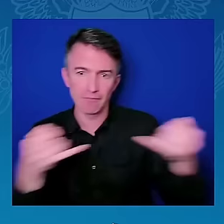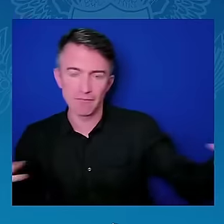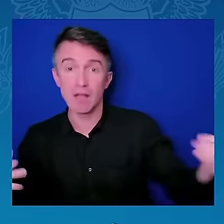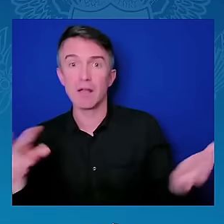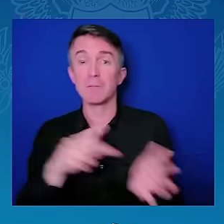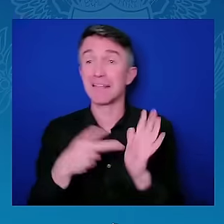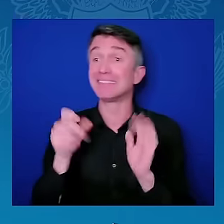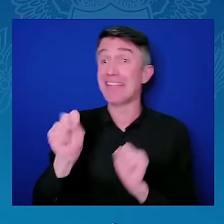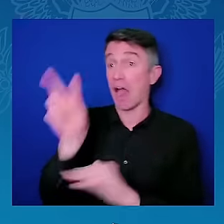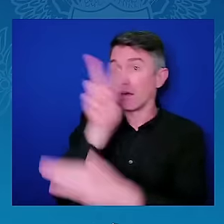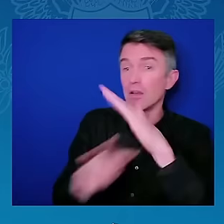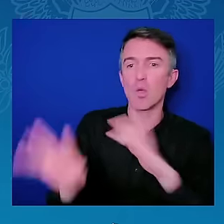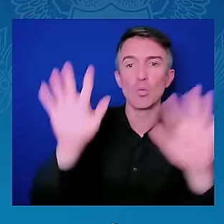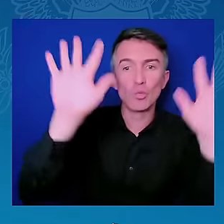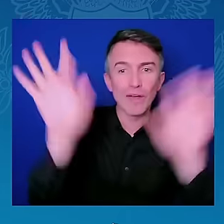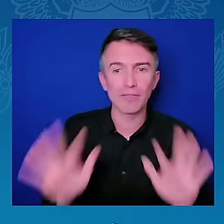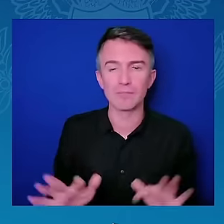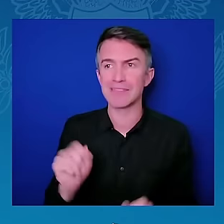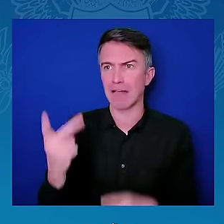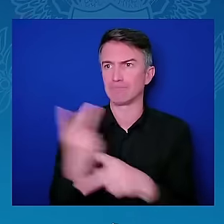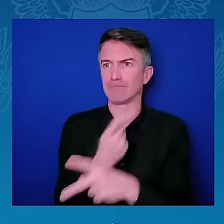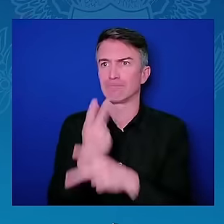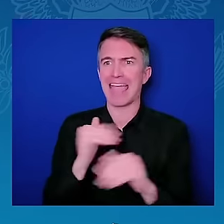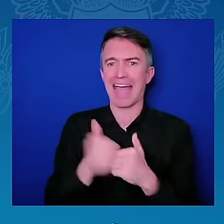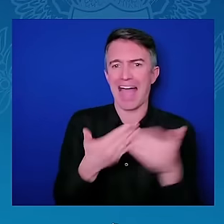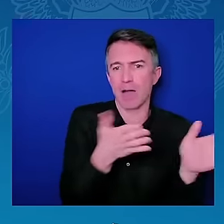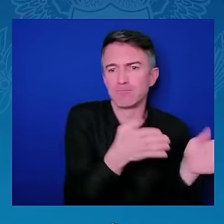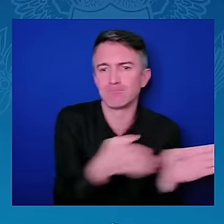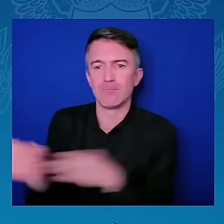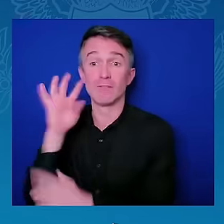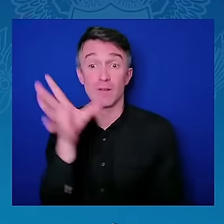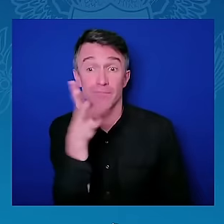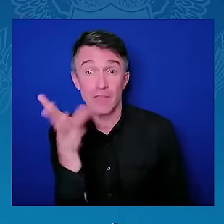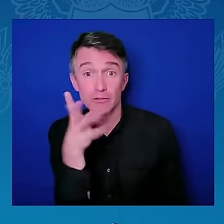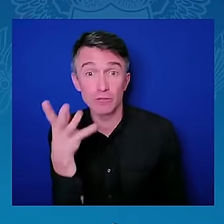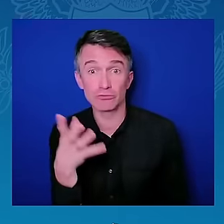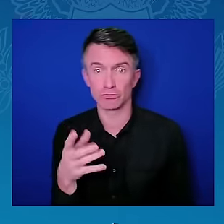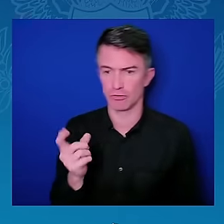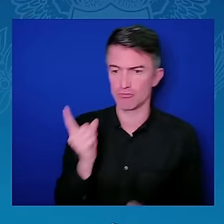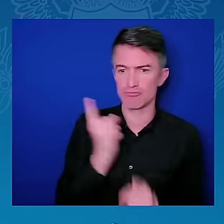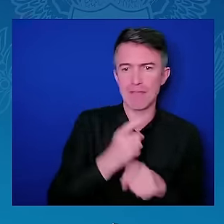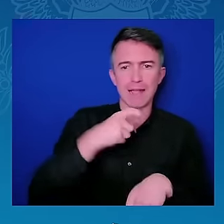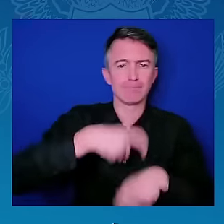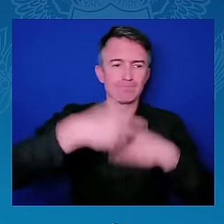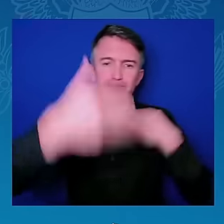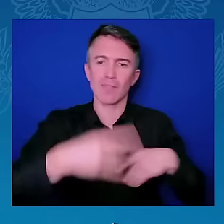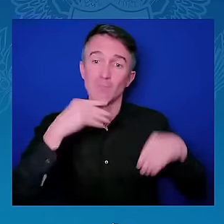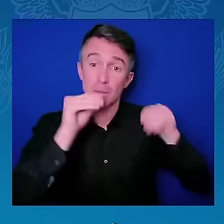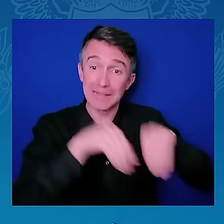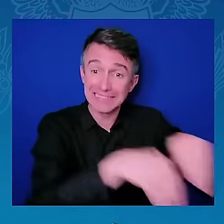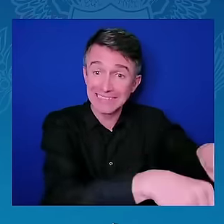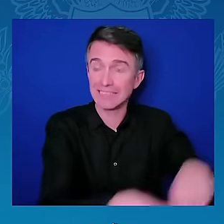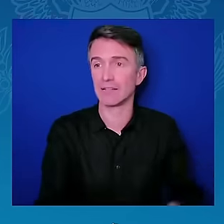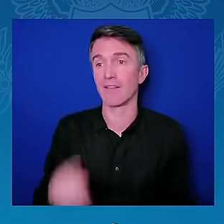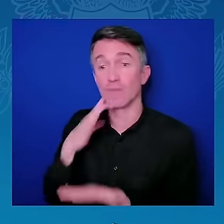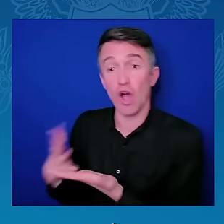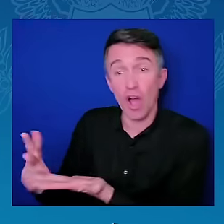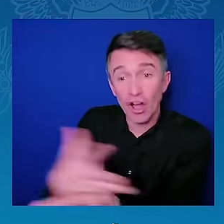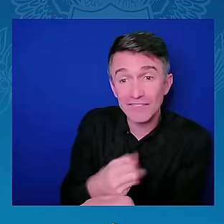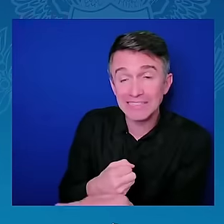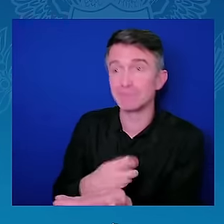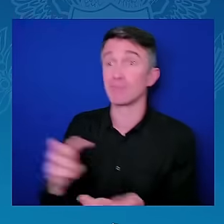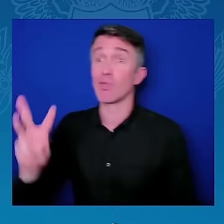determine whether there is too much water in drought conditions that are being used on a specific plant, too much